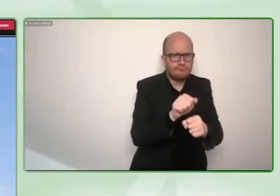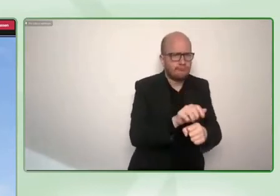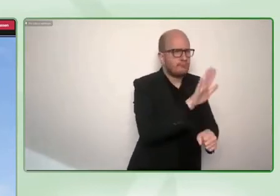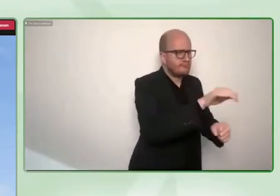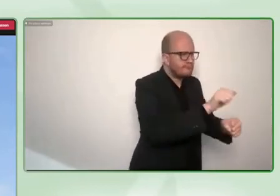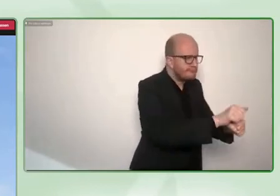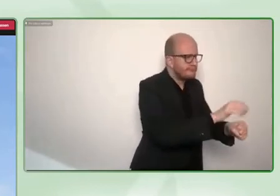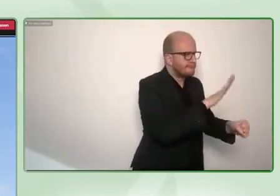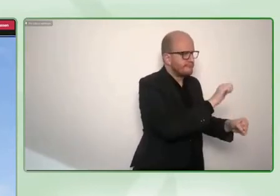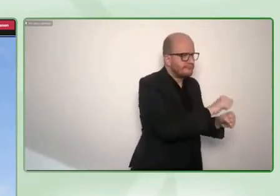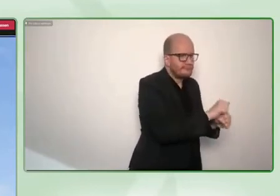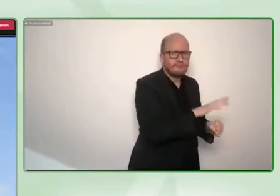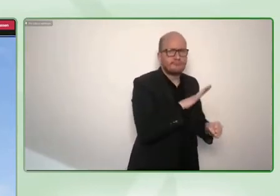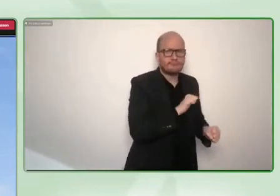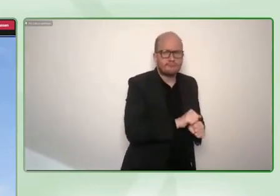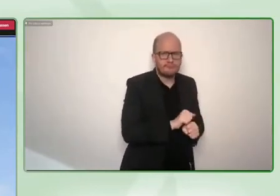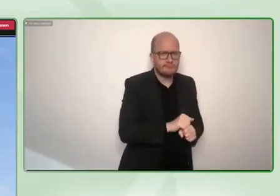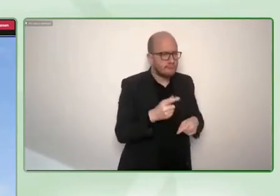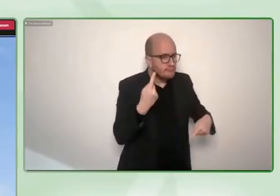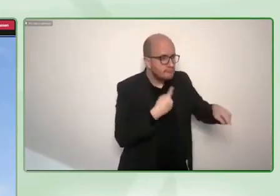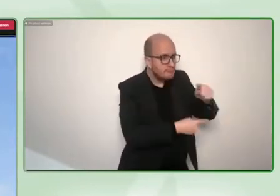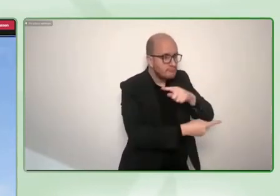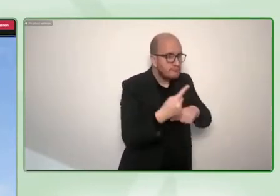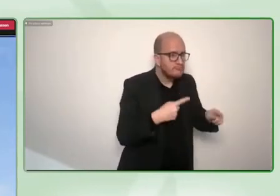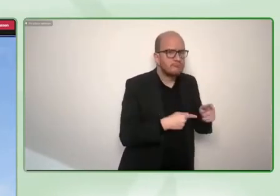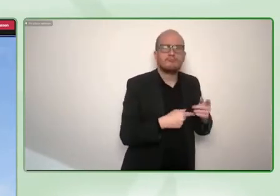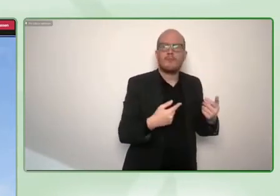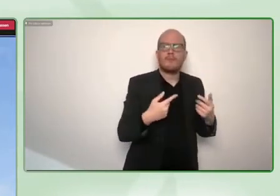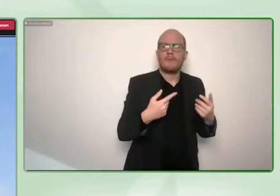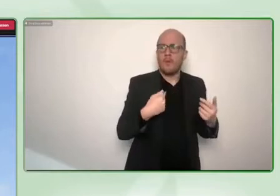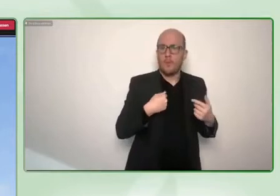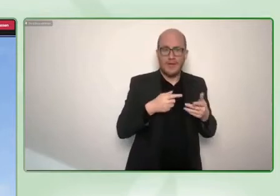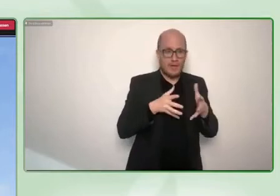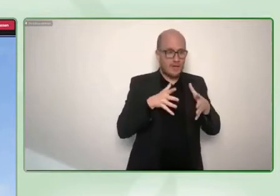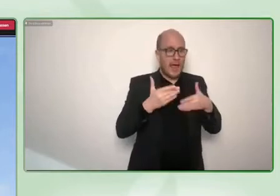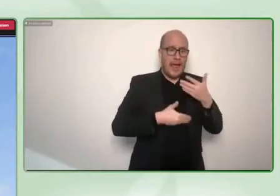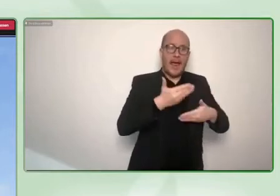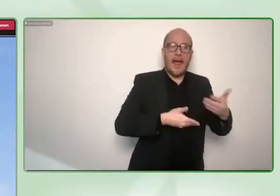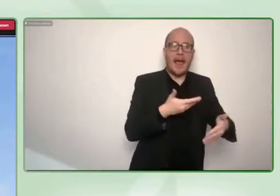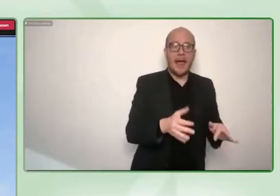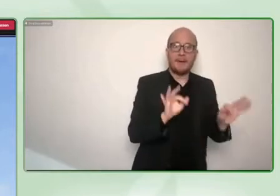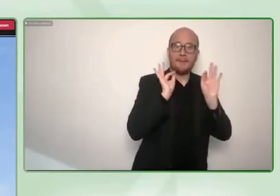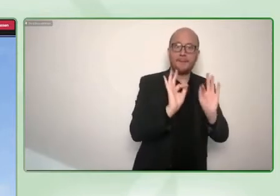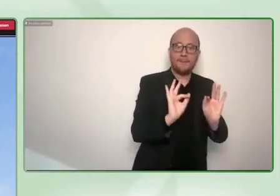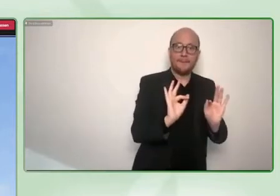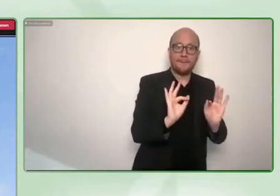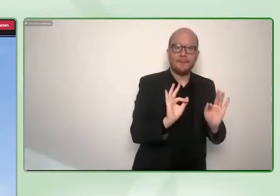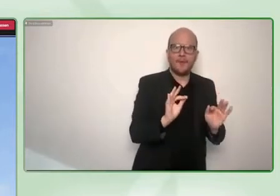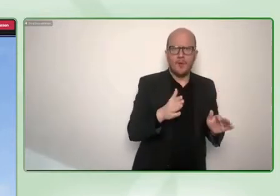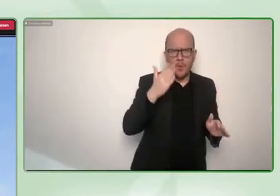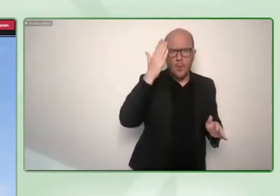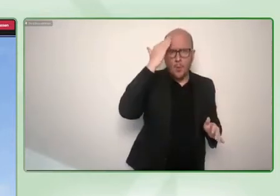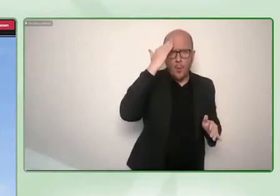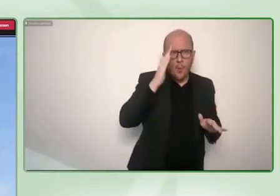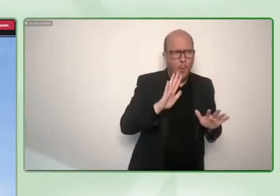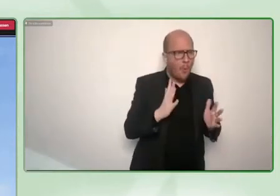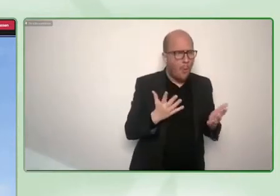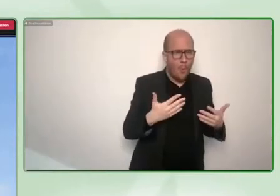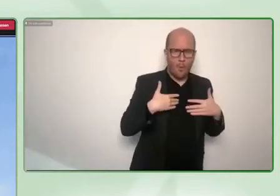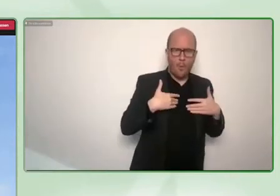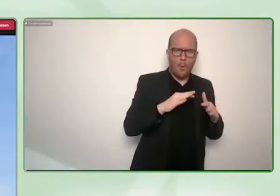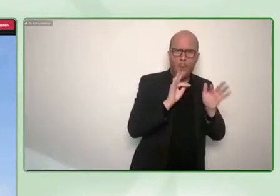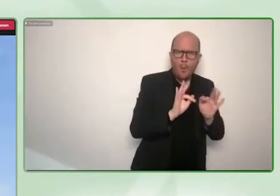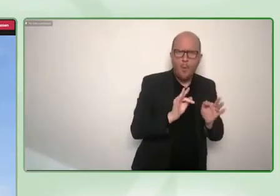place. If you don't understand why your organization is successful you will probably end up with a scaling strategy that scales the wrong thing.